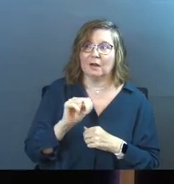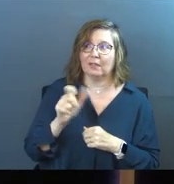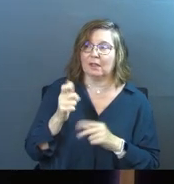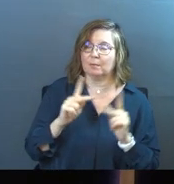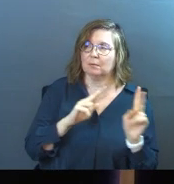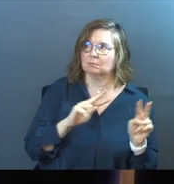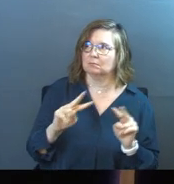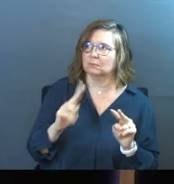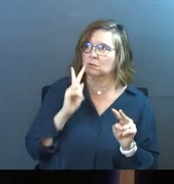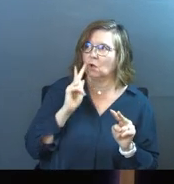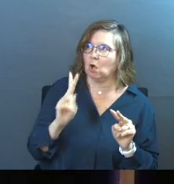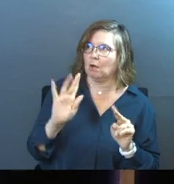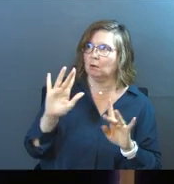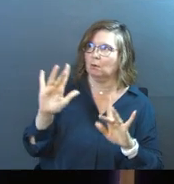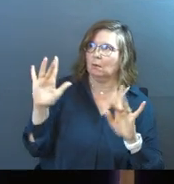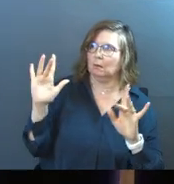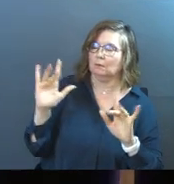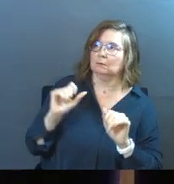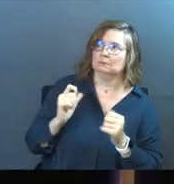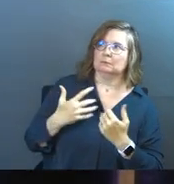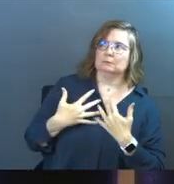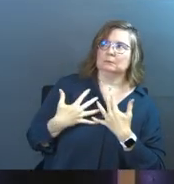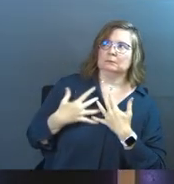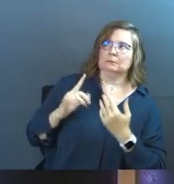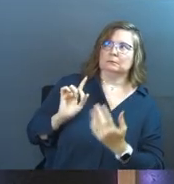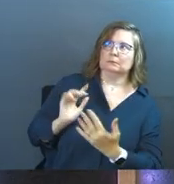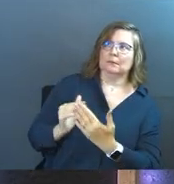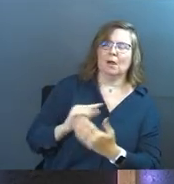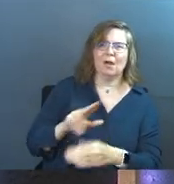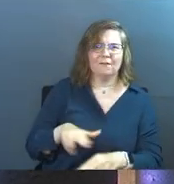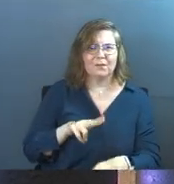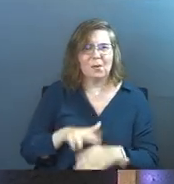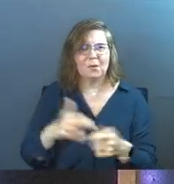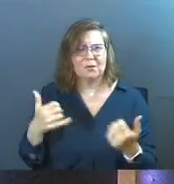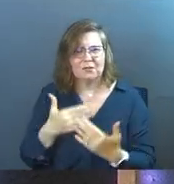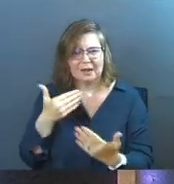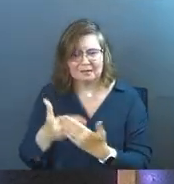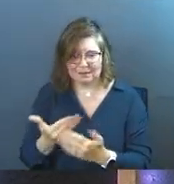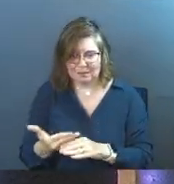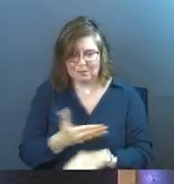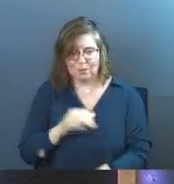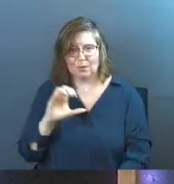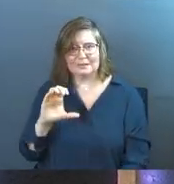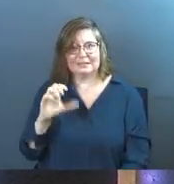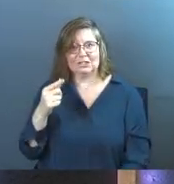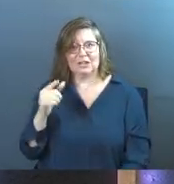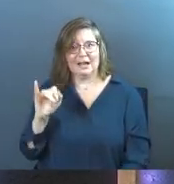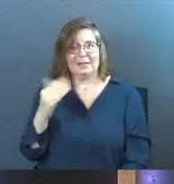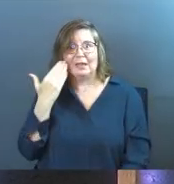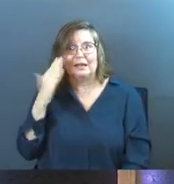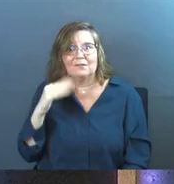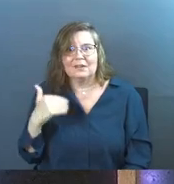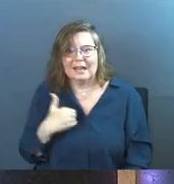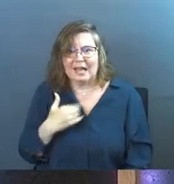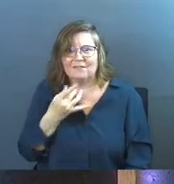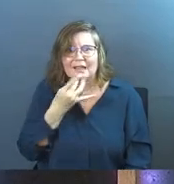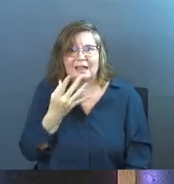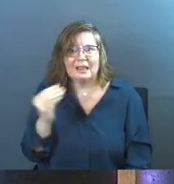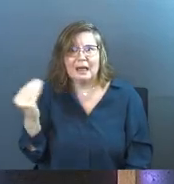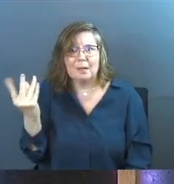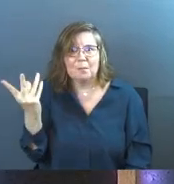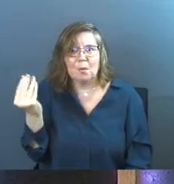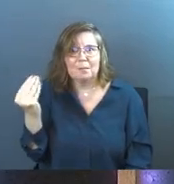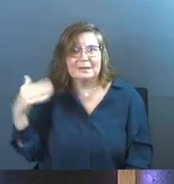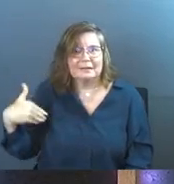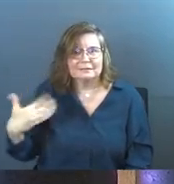Moses, his face was radiant and they were afraid to come near him. Of course they were. This was before CGI. They didn't even have the light bulb